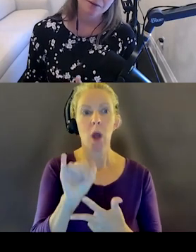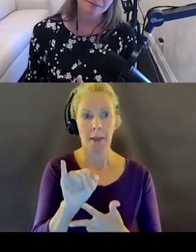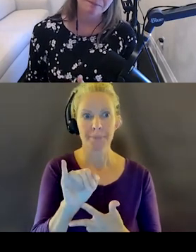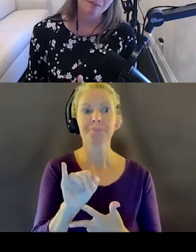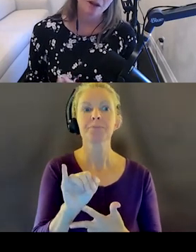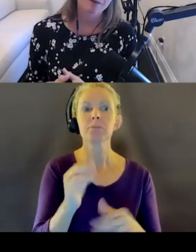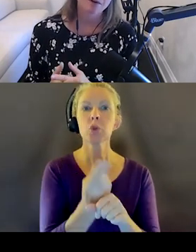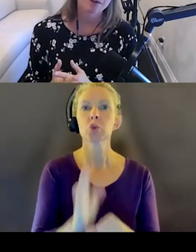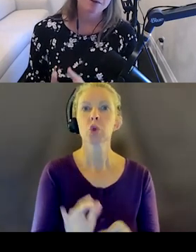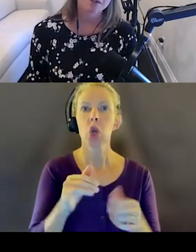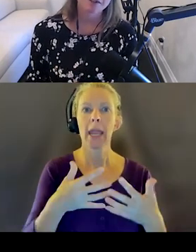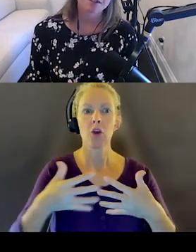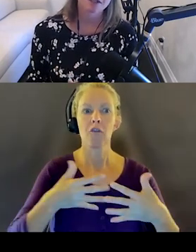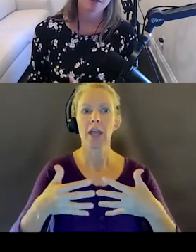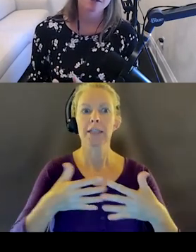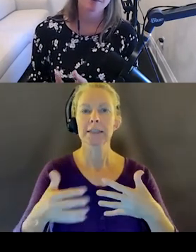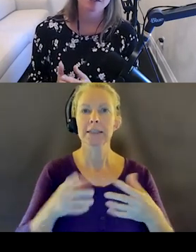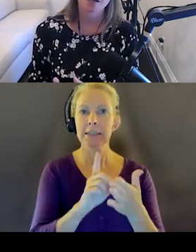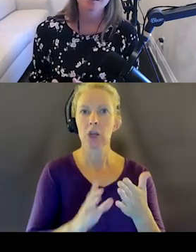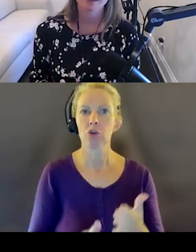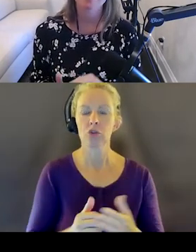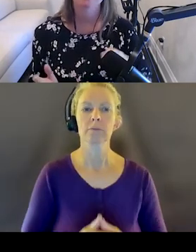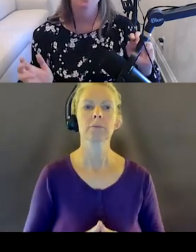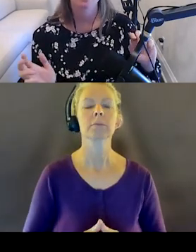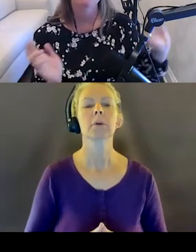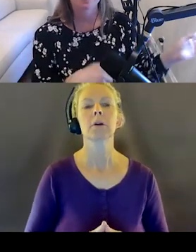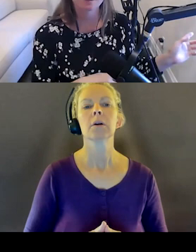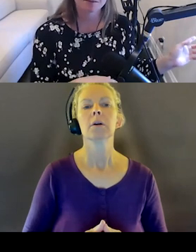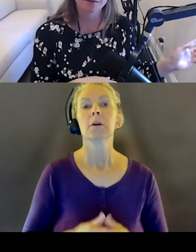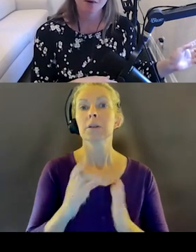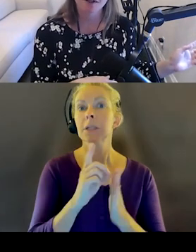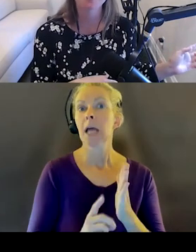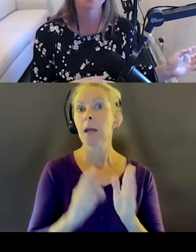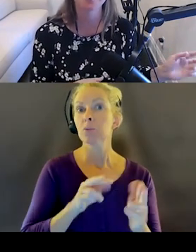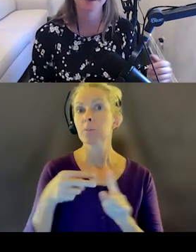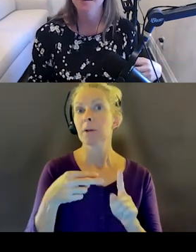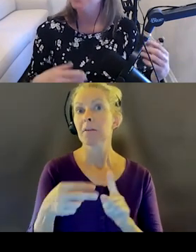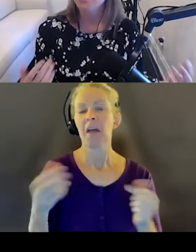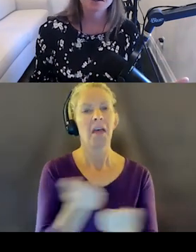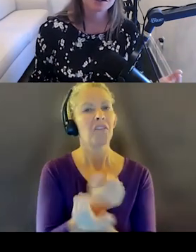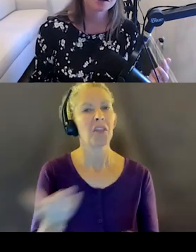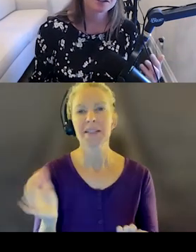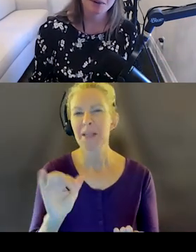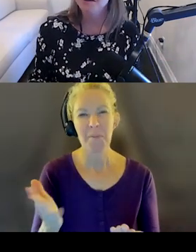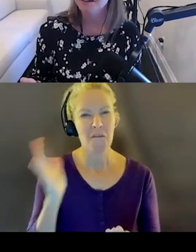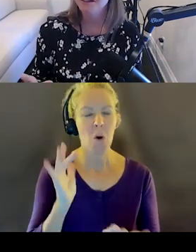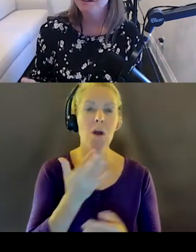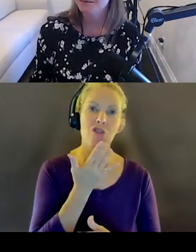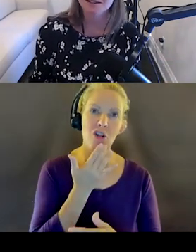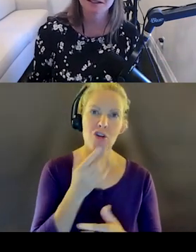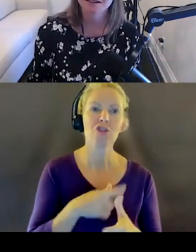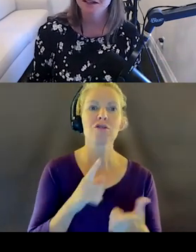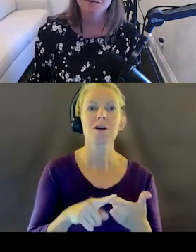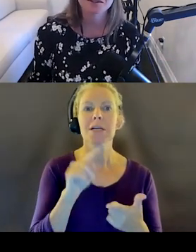they're different. For user interface designers from a design perspective, everything I had said before. Color, topography,